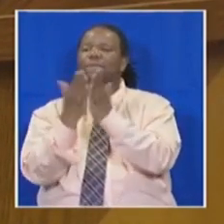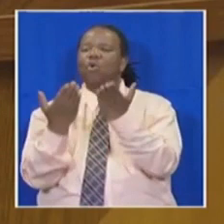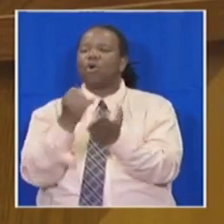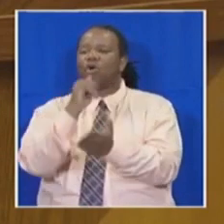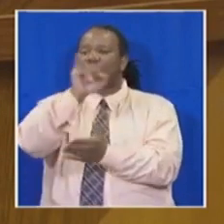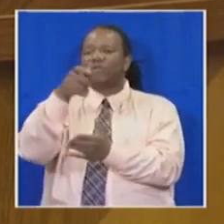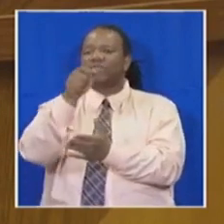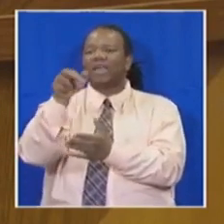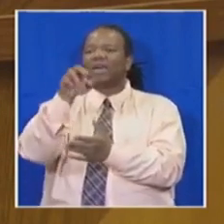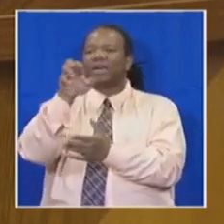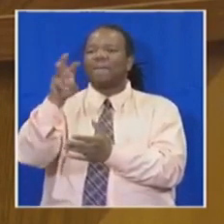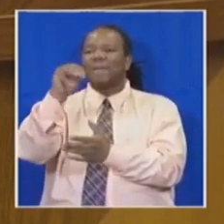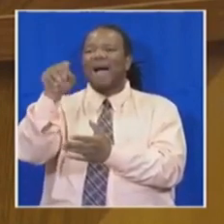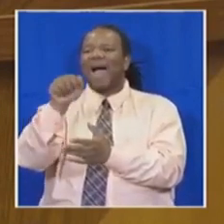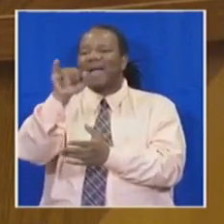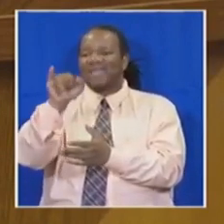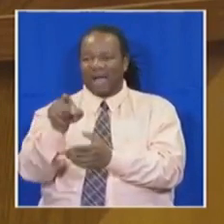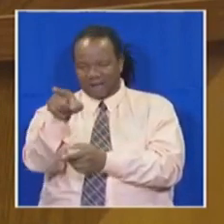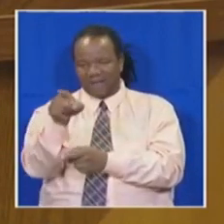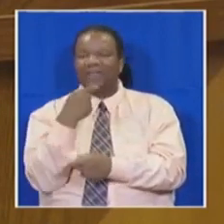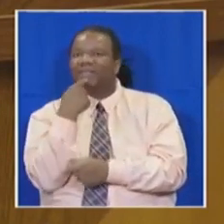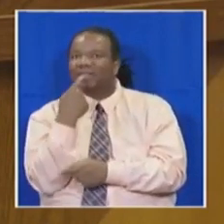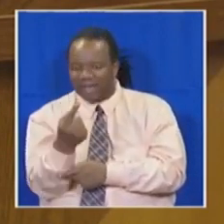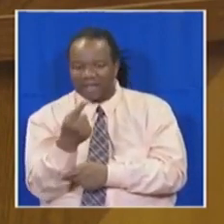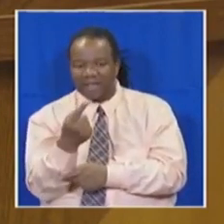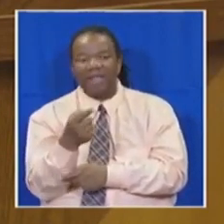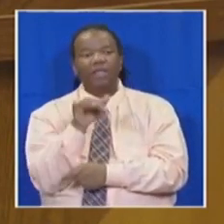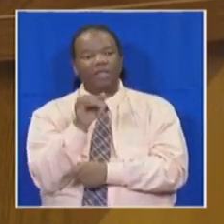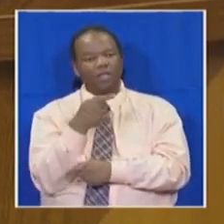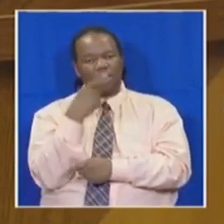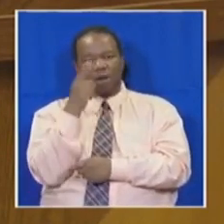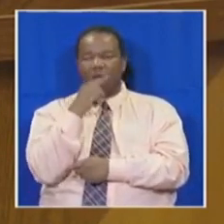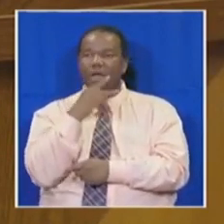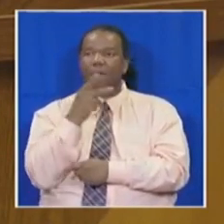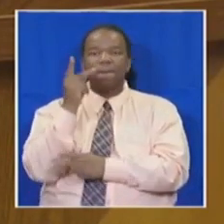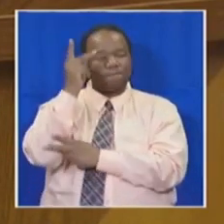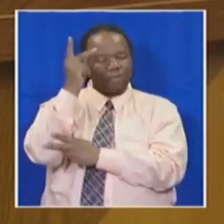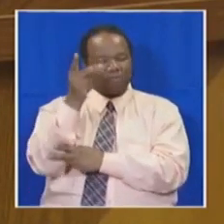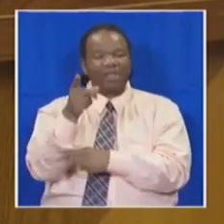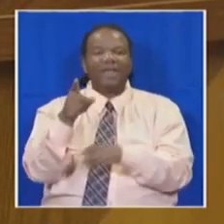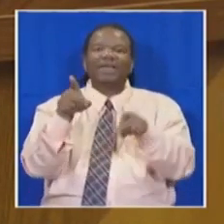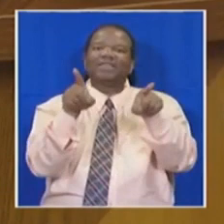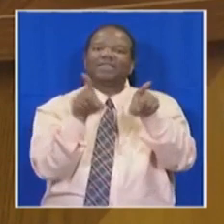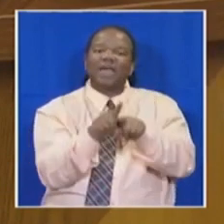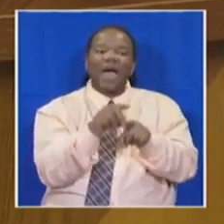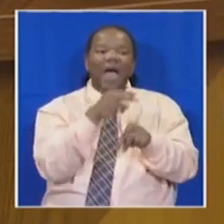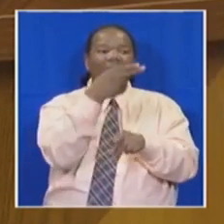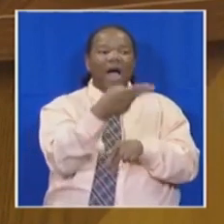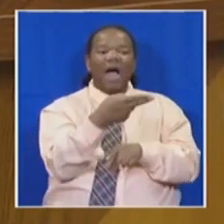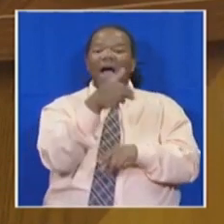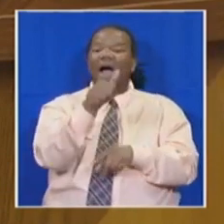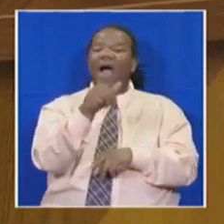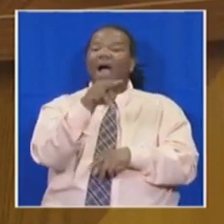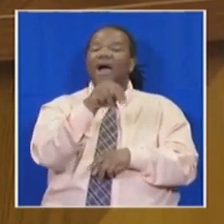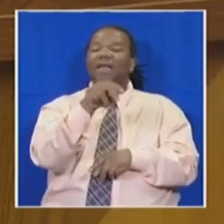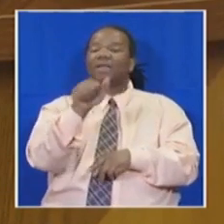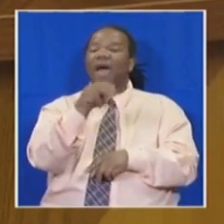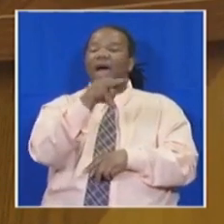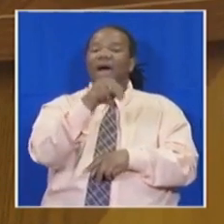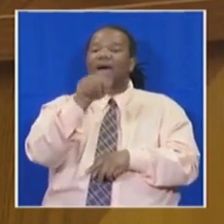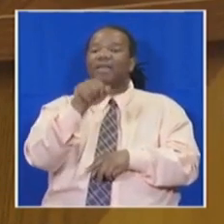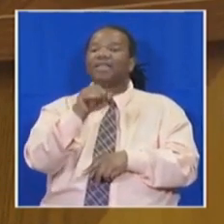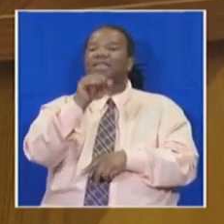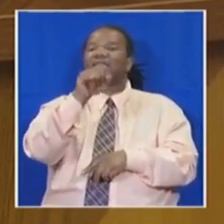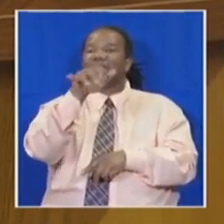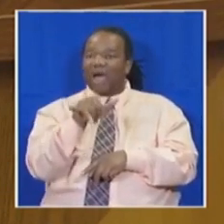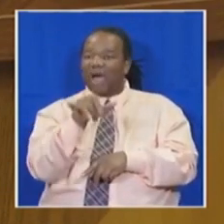new scripture of false promises that he fails to fulfill. And just like the false prophet Hananiah who lied to the people of Judah that he was sent by the